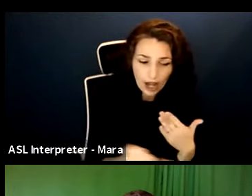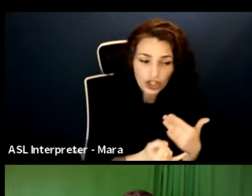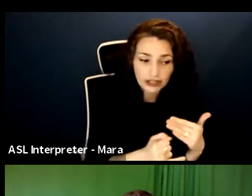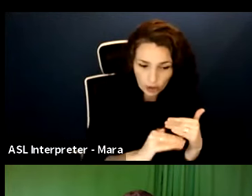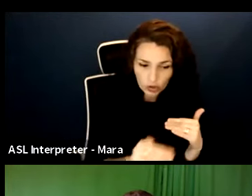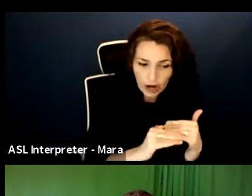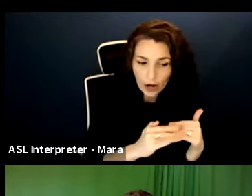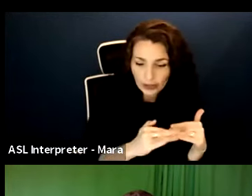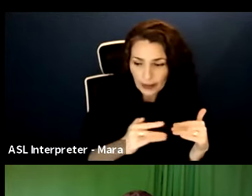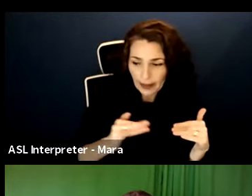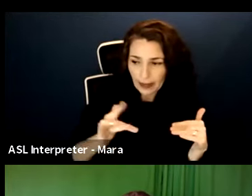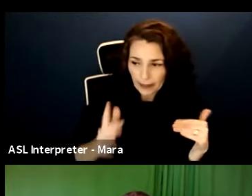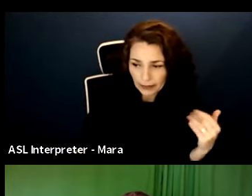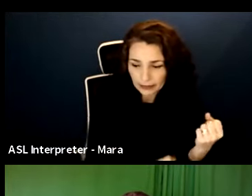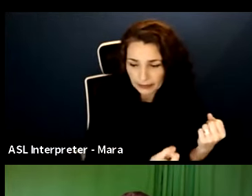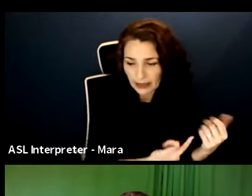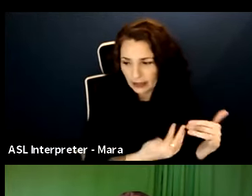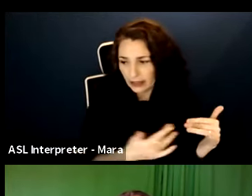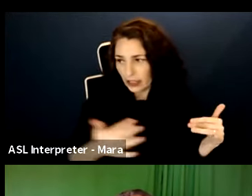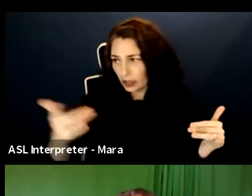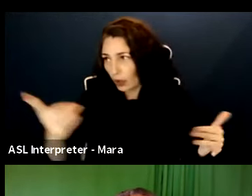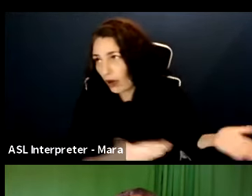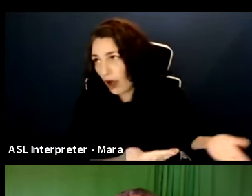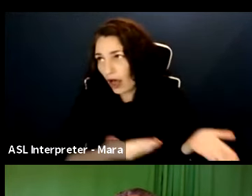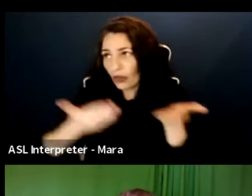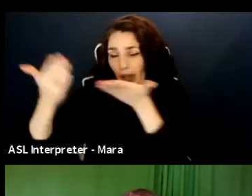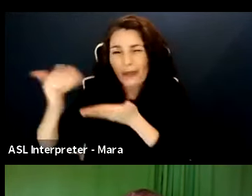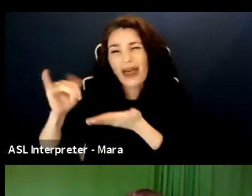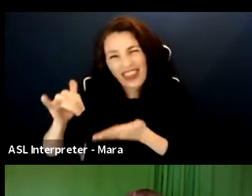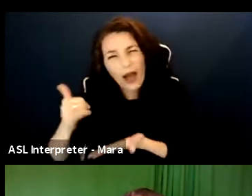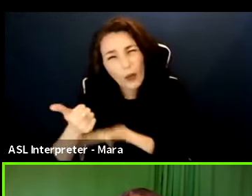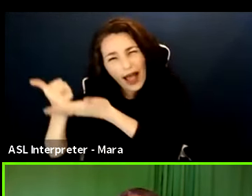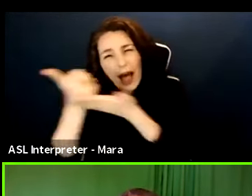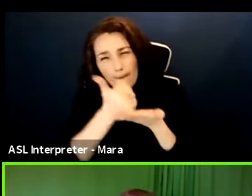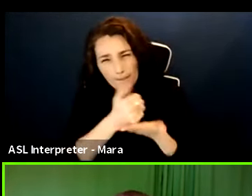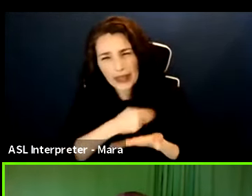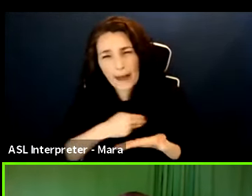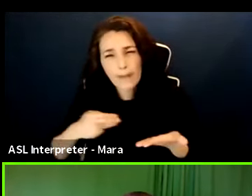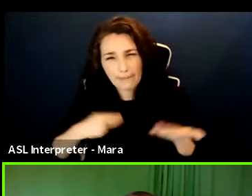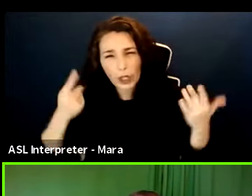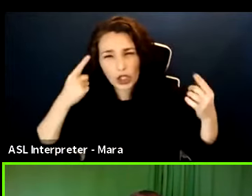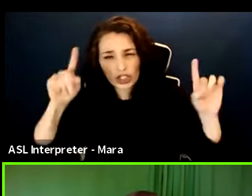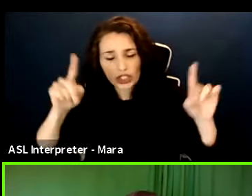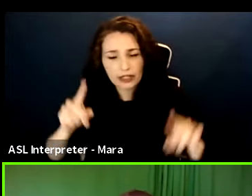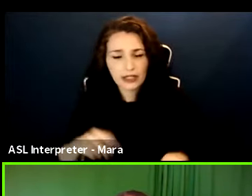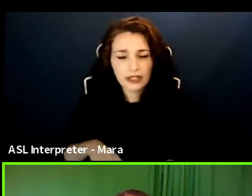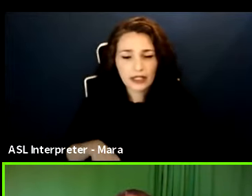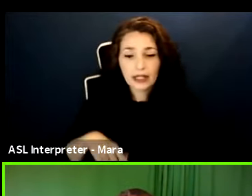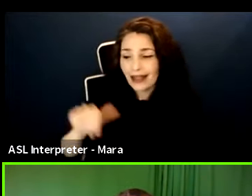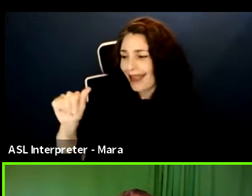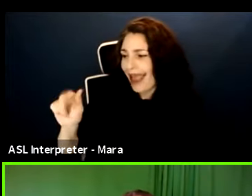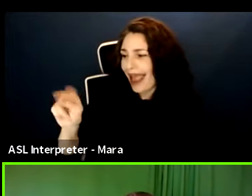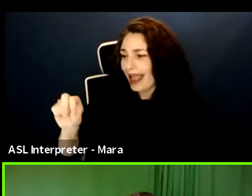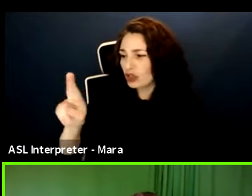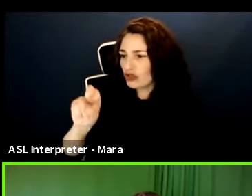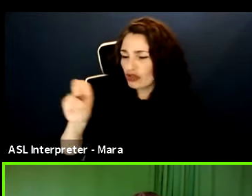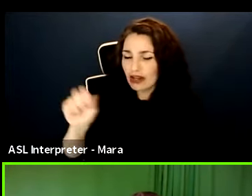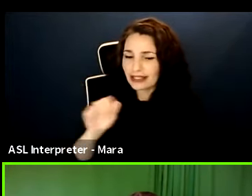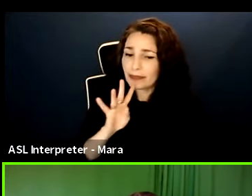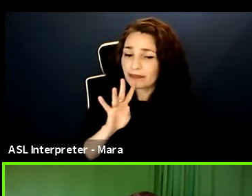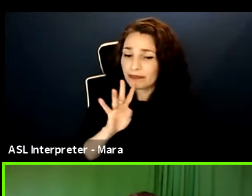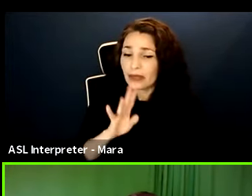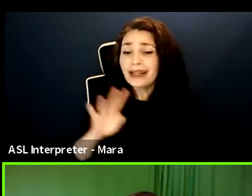our members a lot. Absolutely. Do you mind if I just say something? Because it's sort of on the other side of